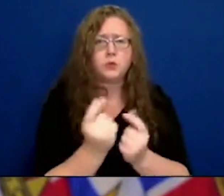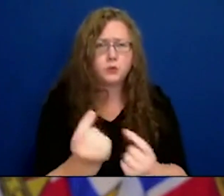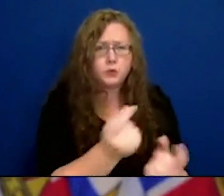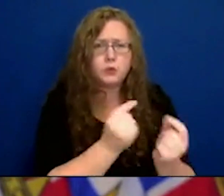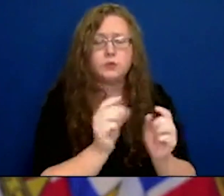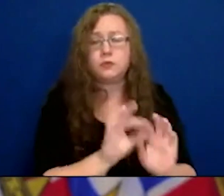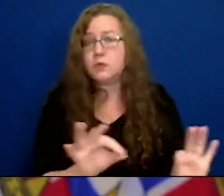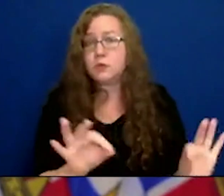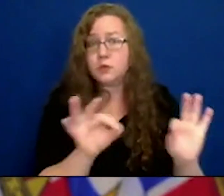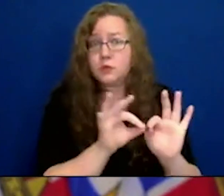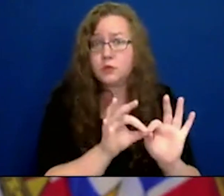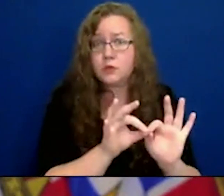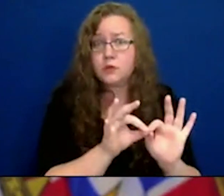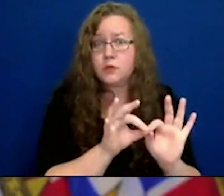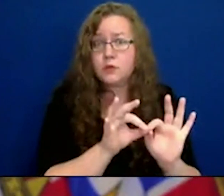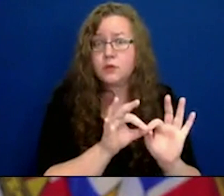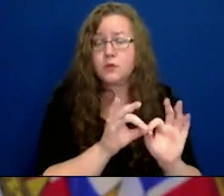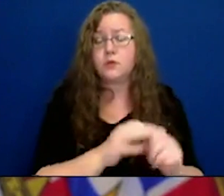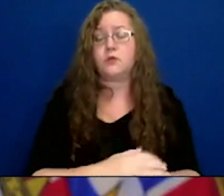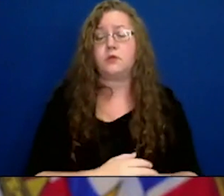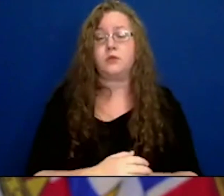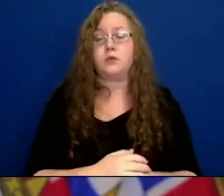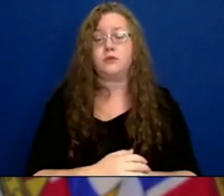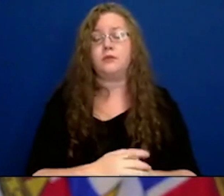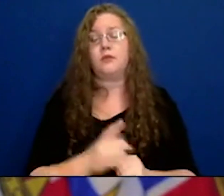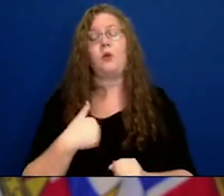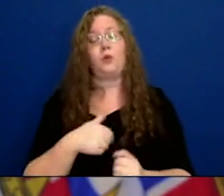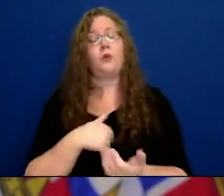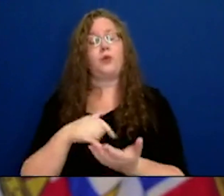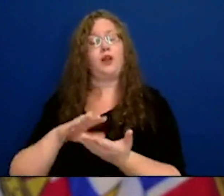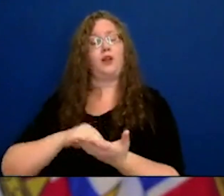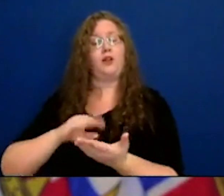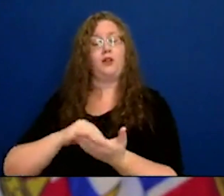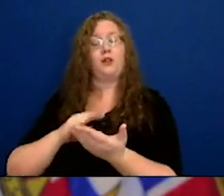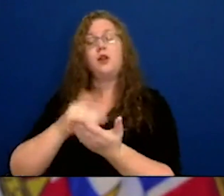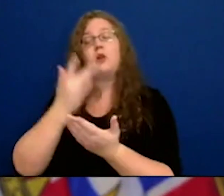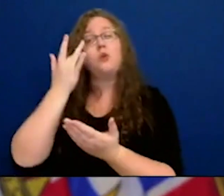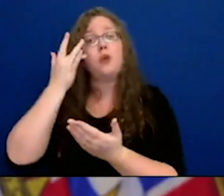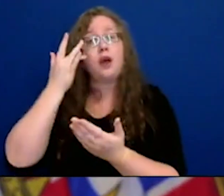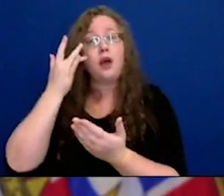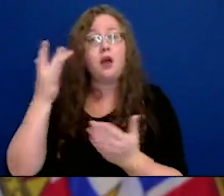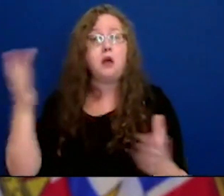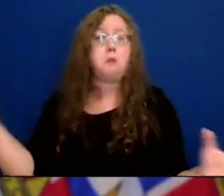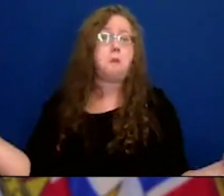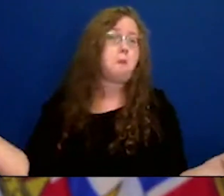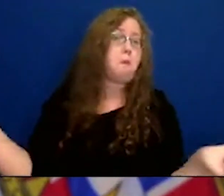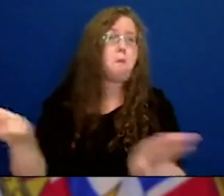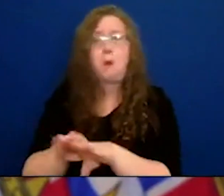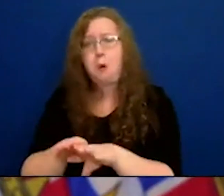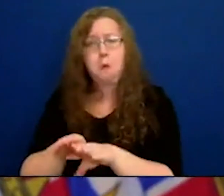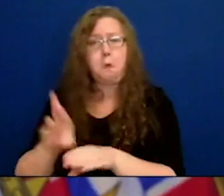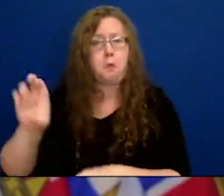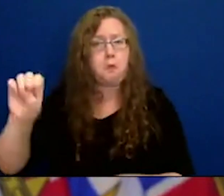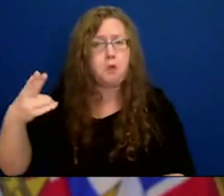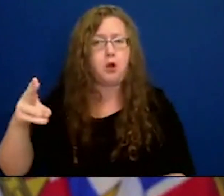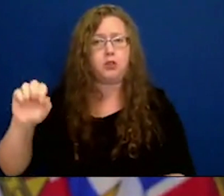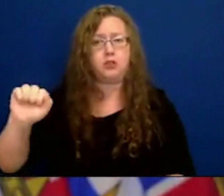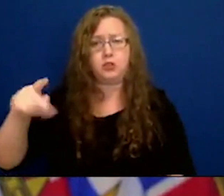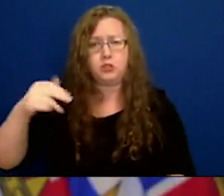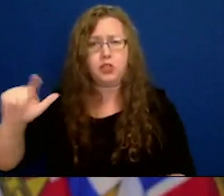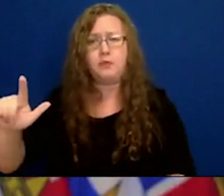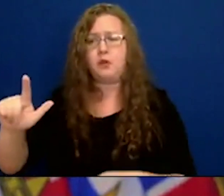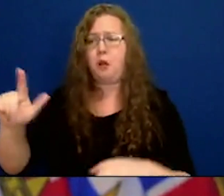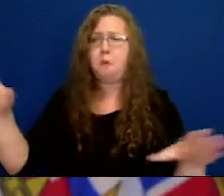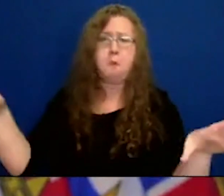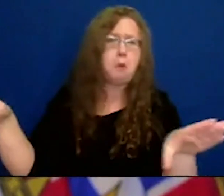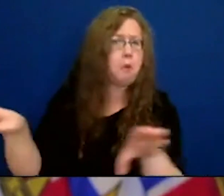how important it is. And again, these are things that we learned from the unintended consequences of what happened in March and April last year.